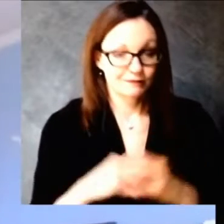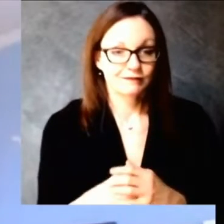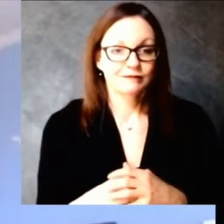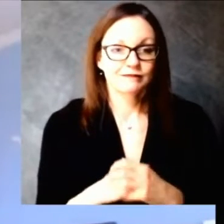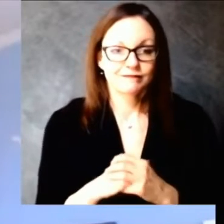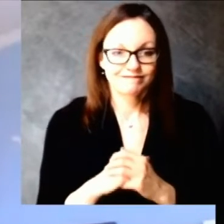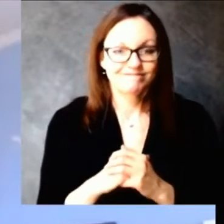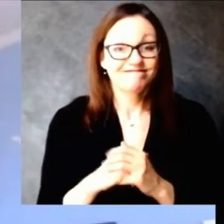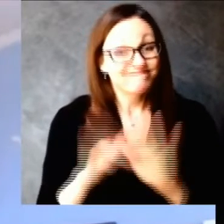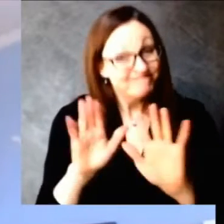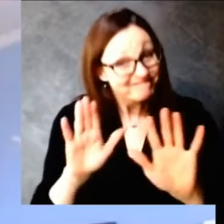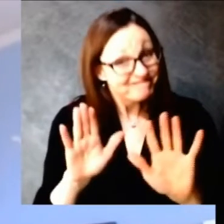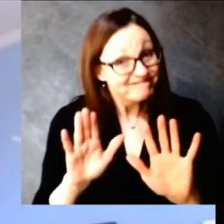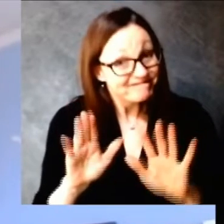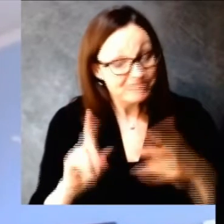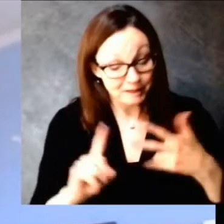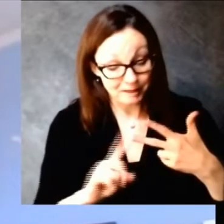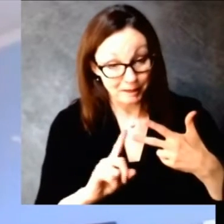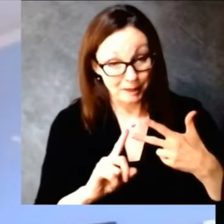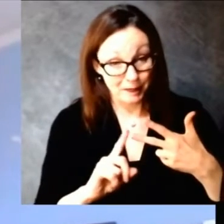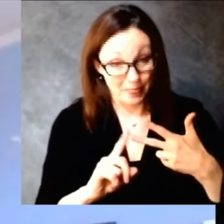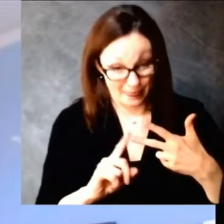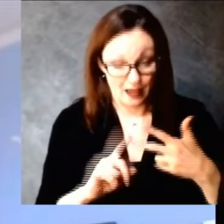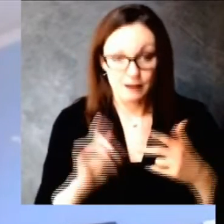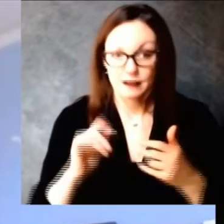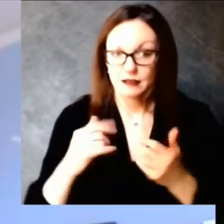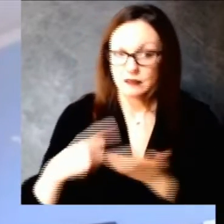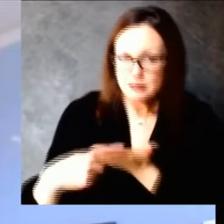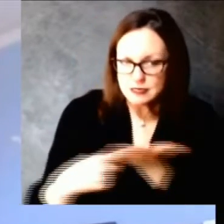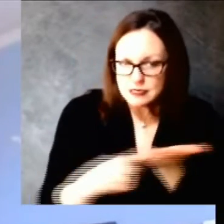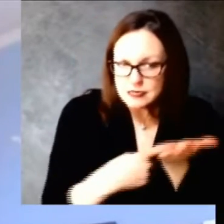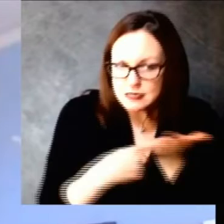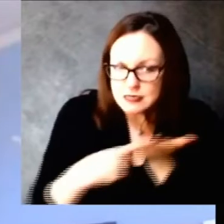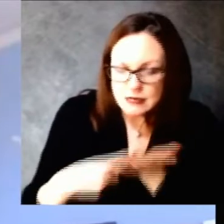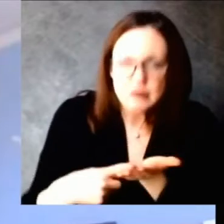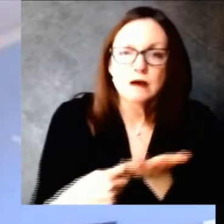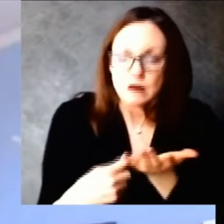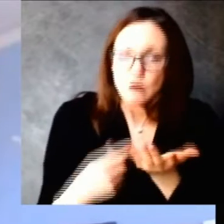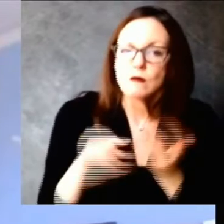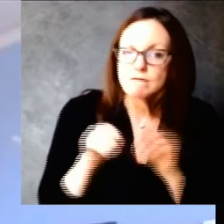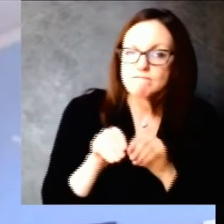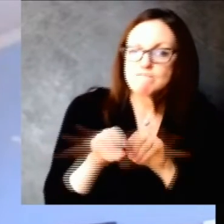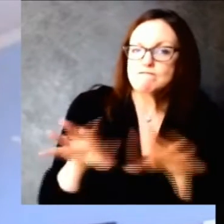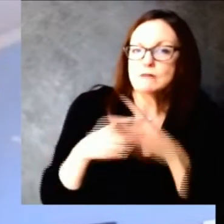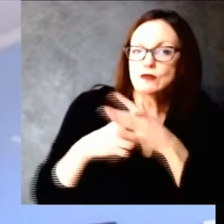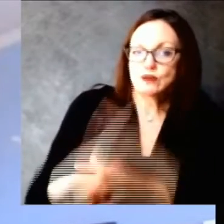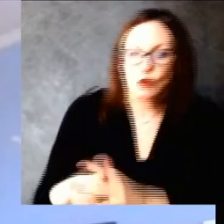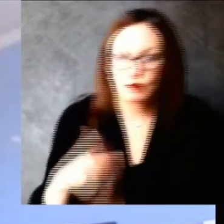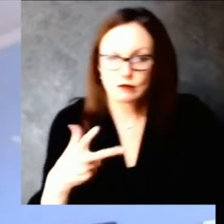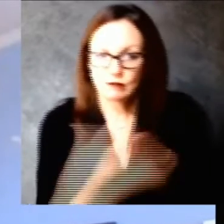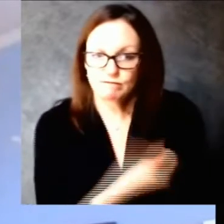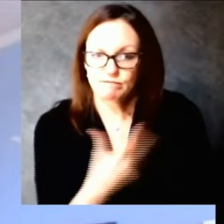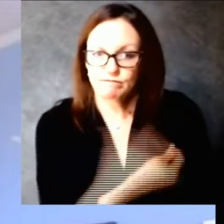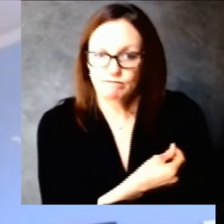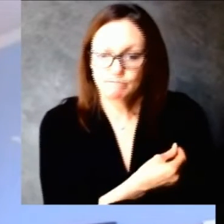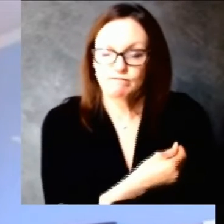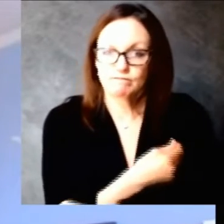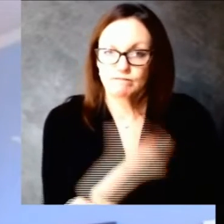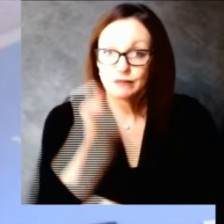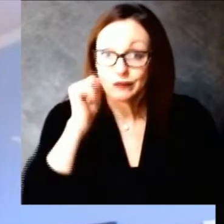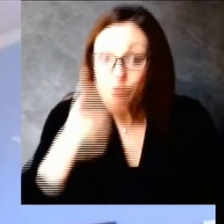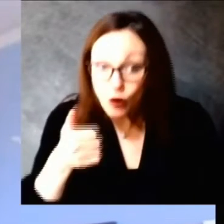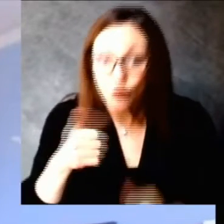to have an appointment scheduled to go ahead and receive vaccine and they can access that through the walgreens website so